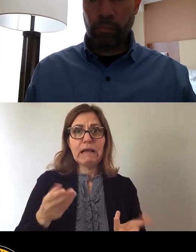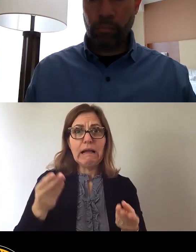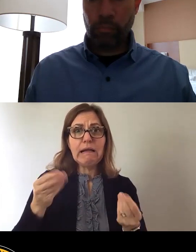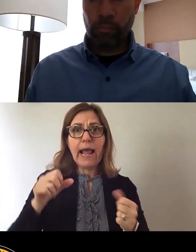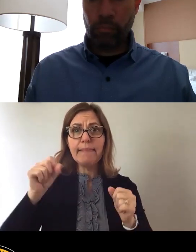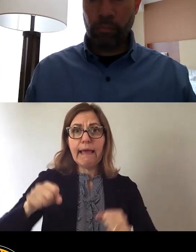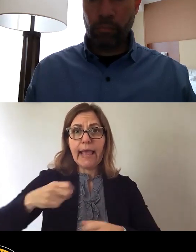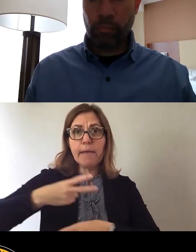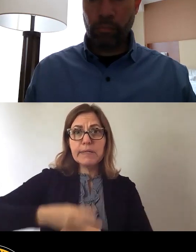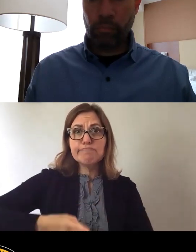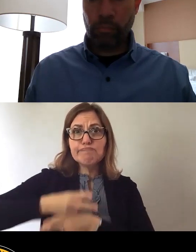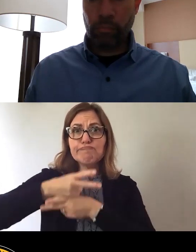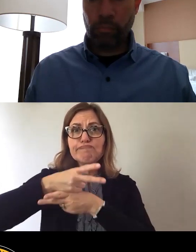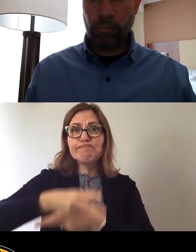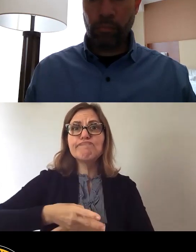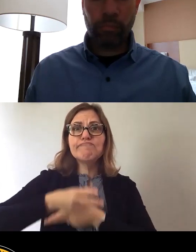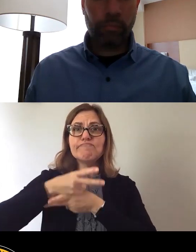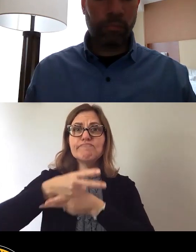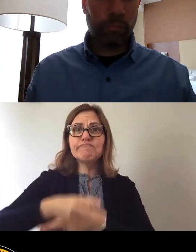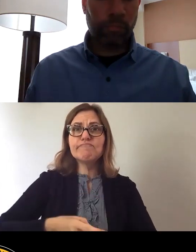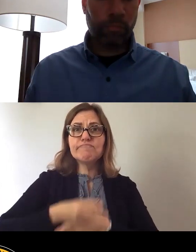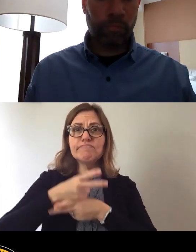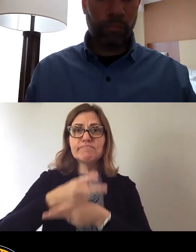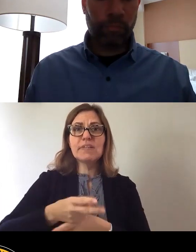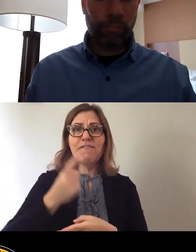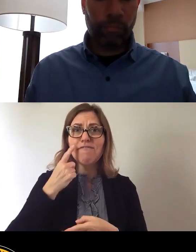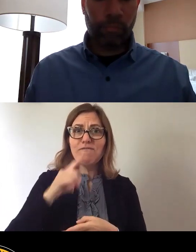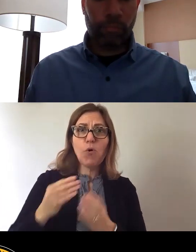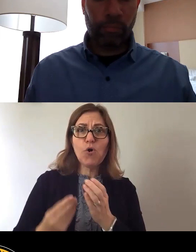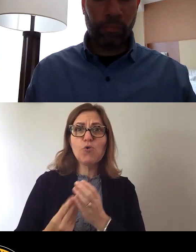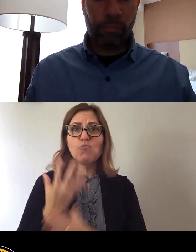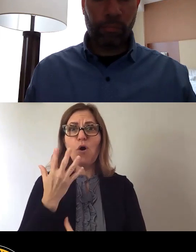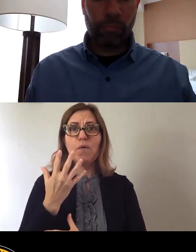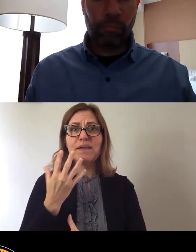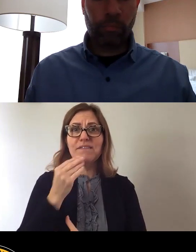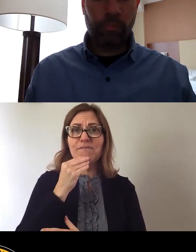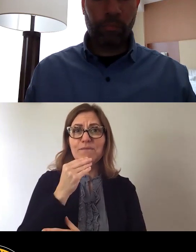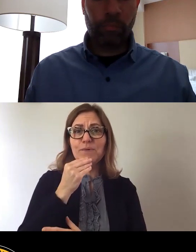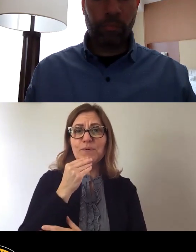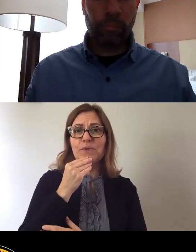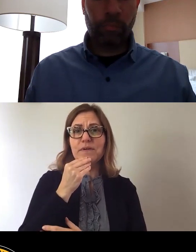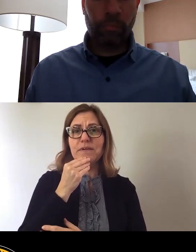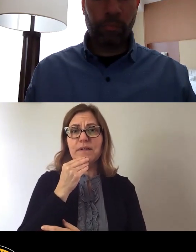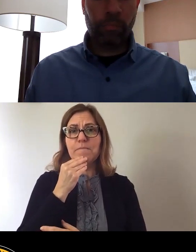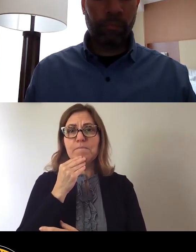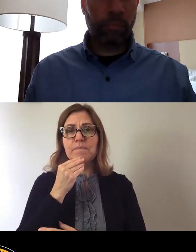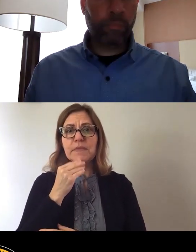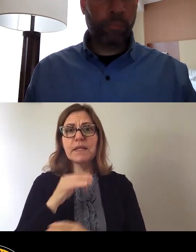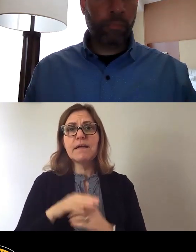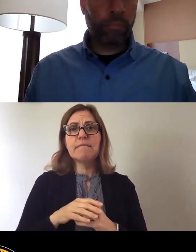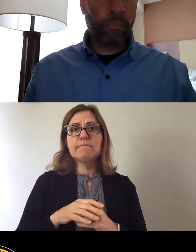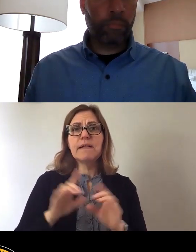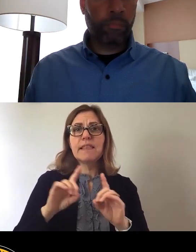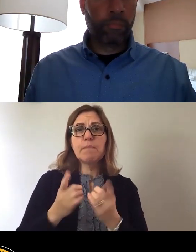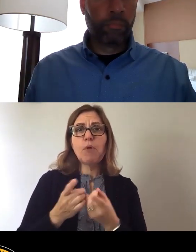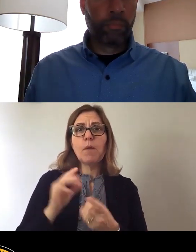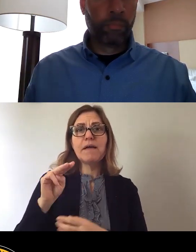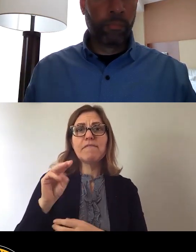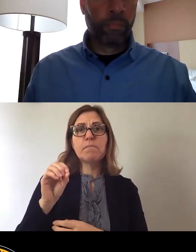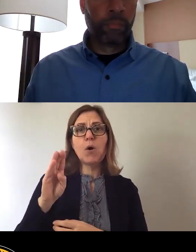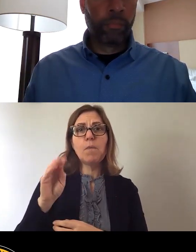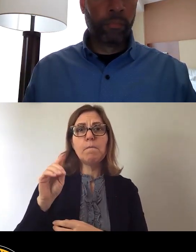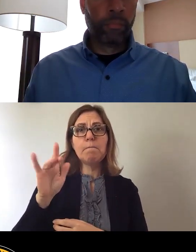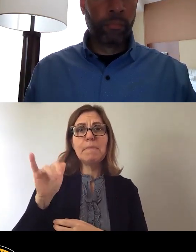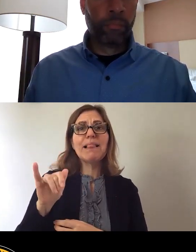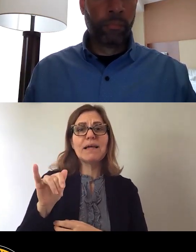of food. The Department of Mobility needs to address and wants to address the